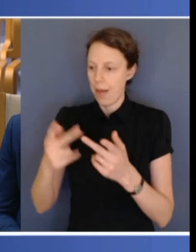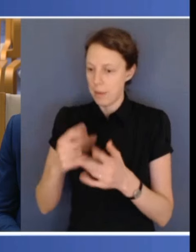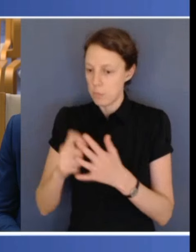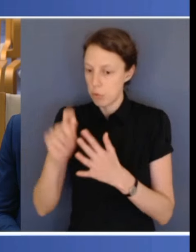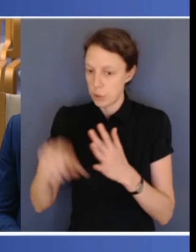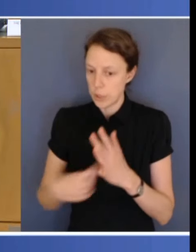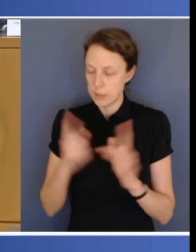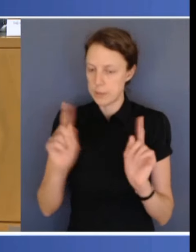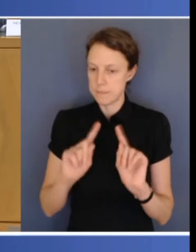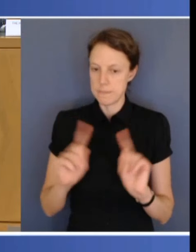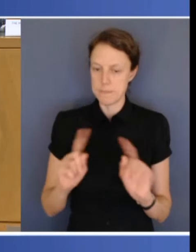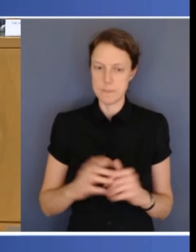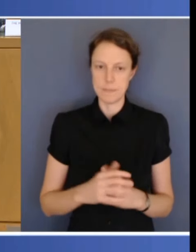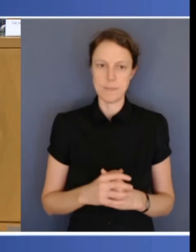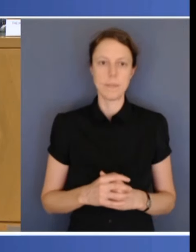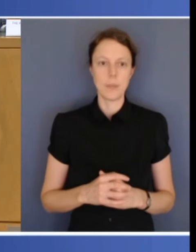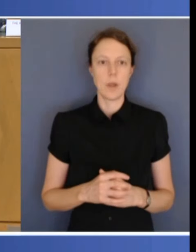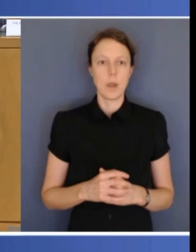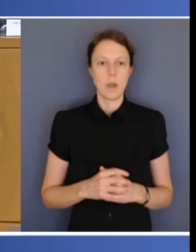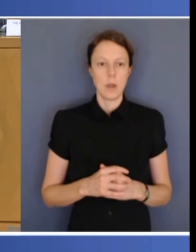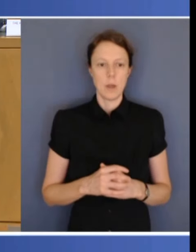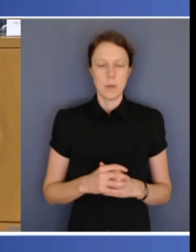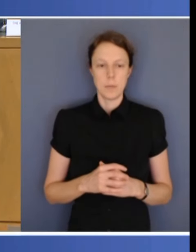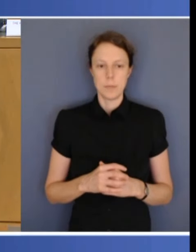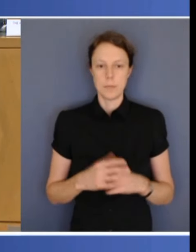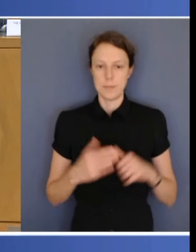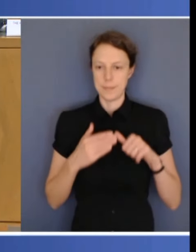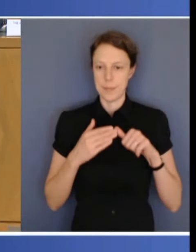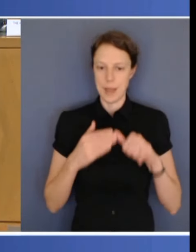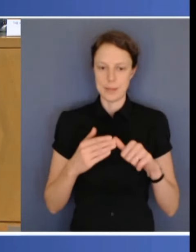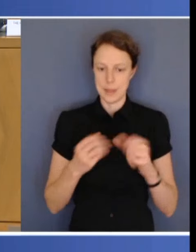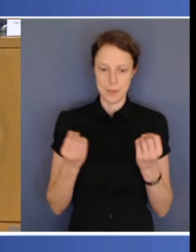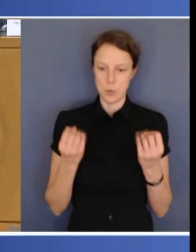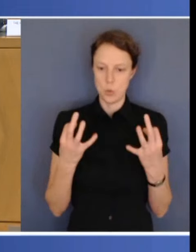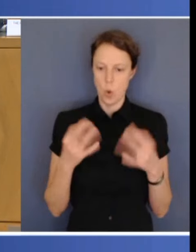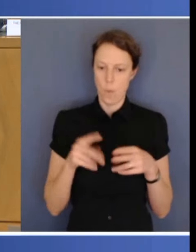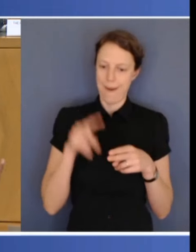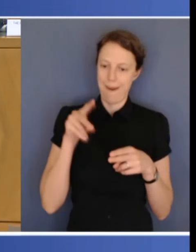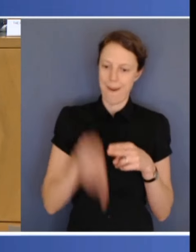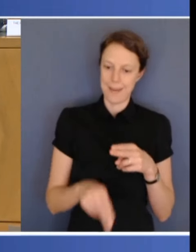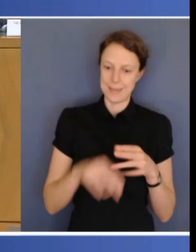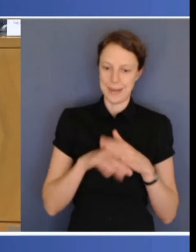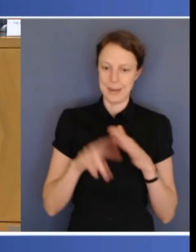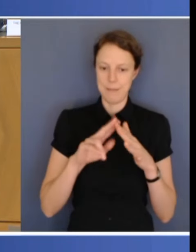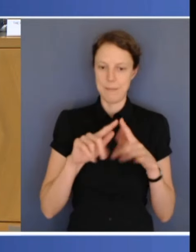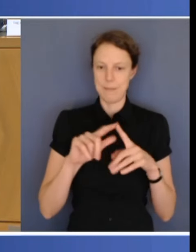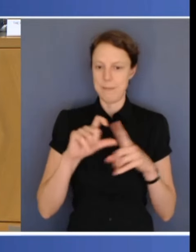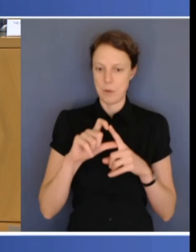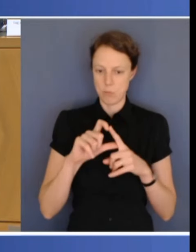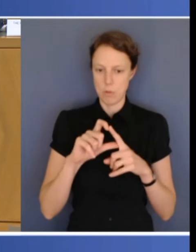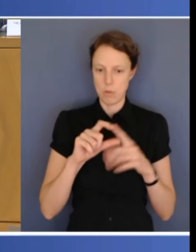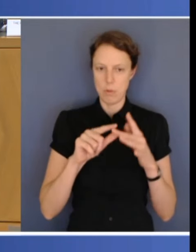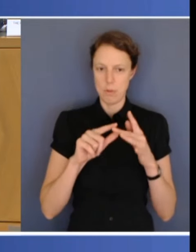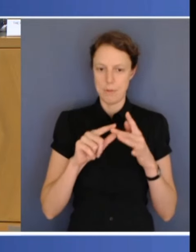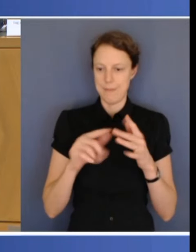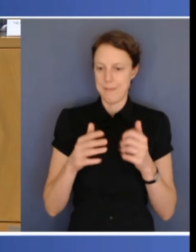I'll make two points there. One is there has been no cut in federal infrastructure funding. We said the $120 billion stays.